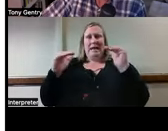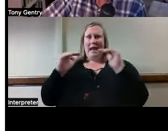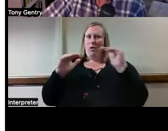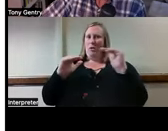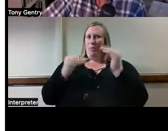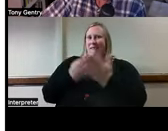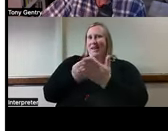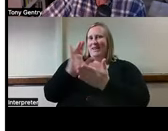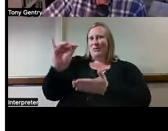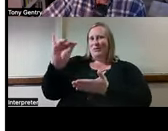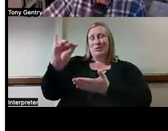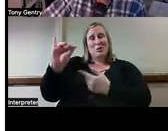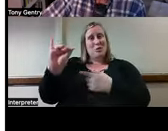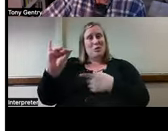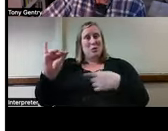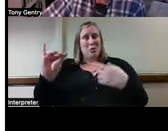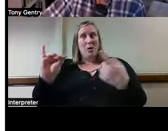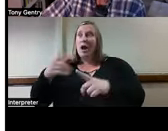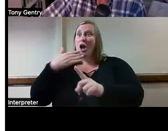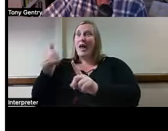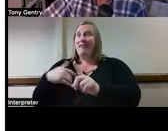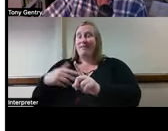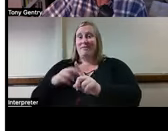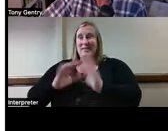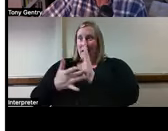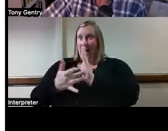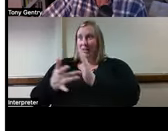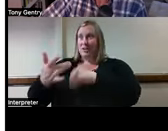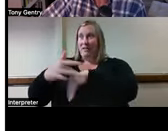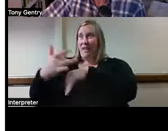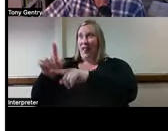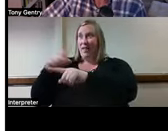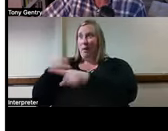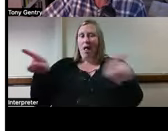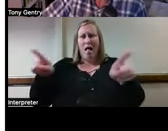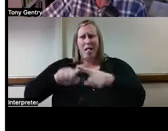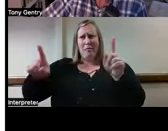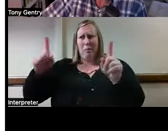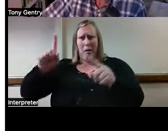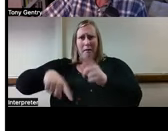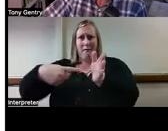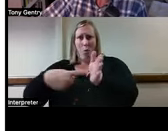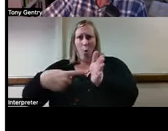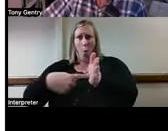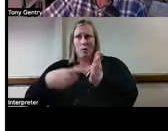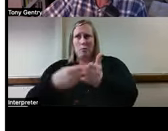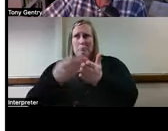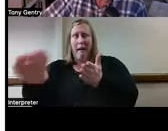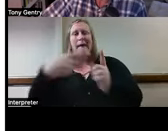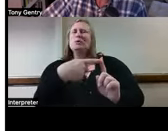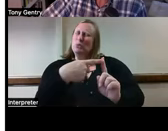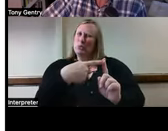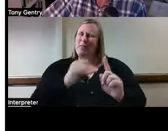It's all well and good to have lots of this high tech stuff out there. But if the people you're supporting can't afford it for one reason or another, that's an equity